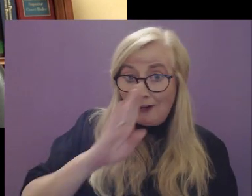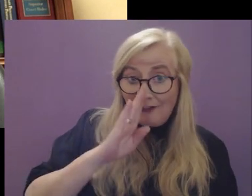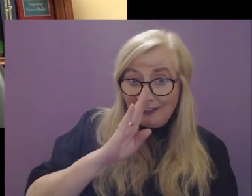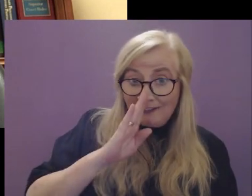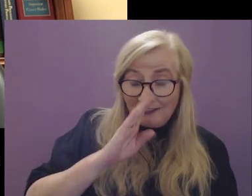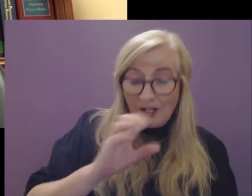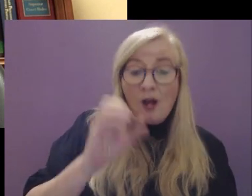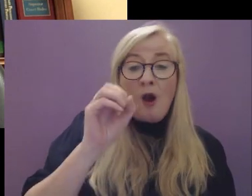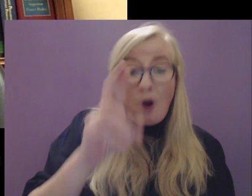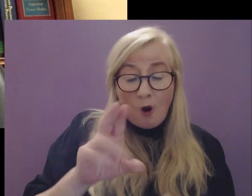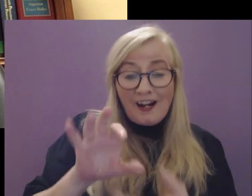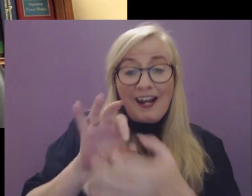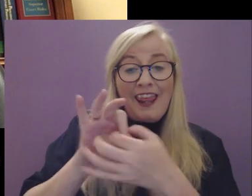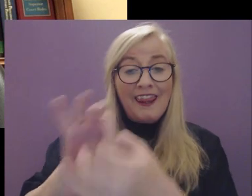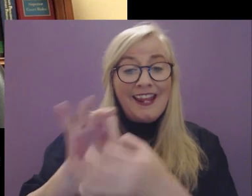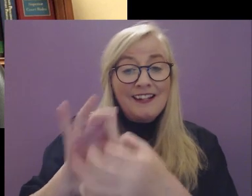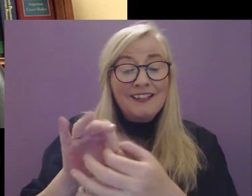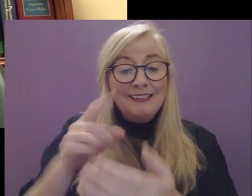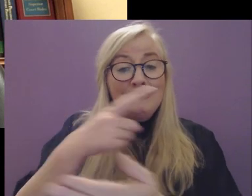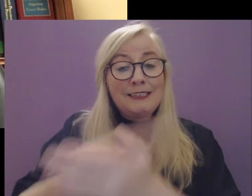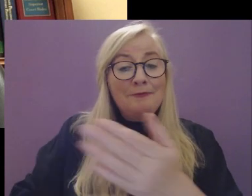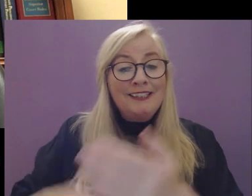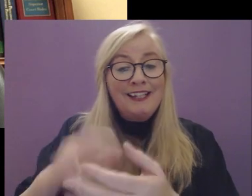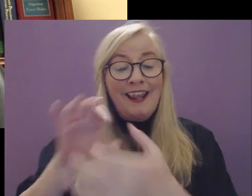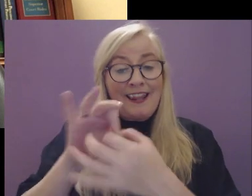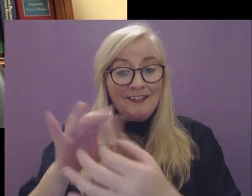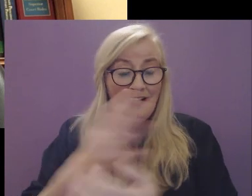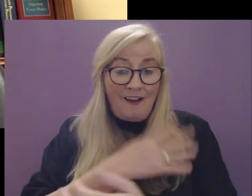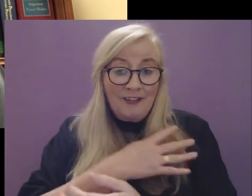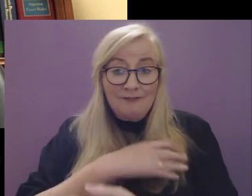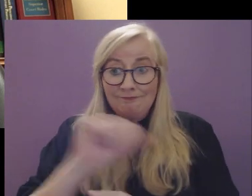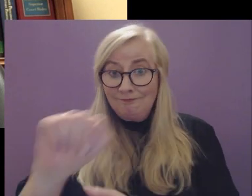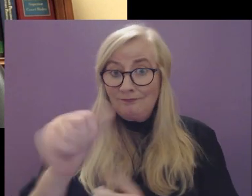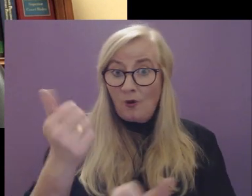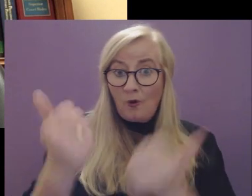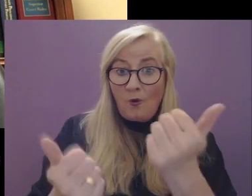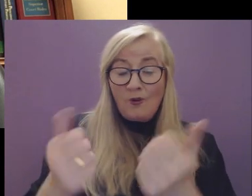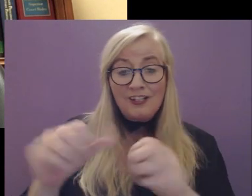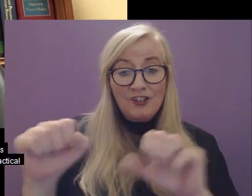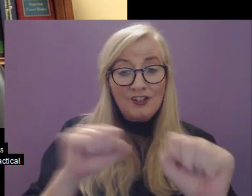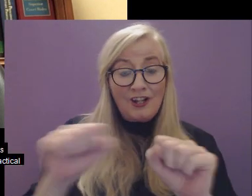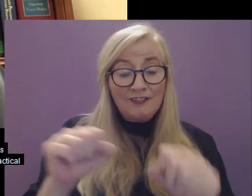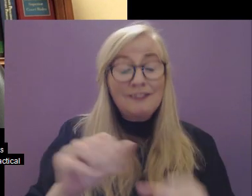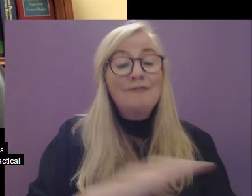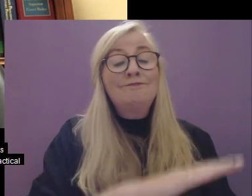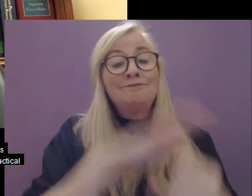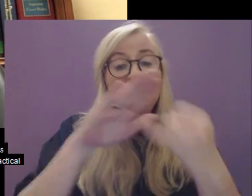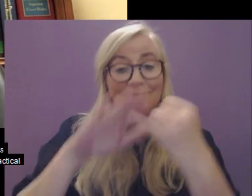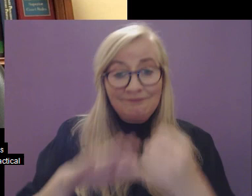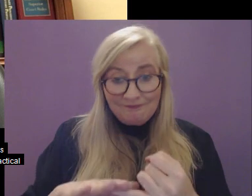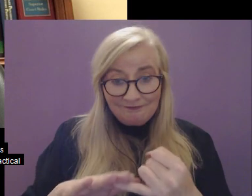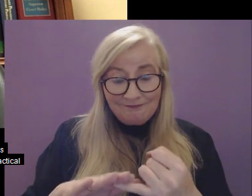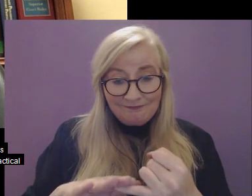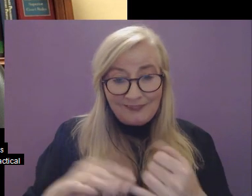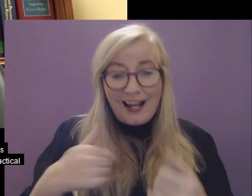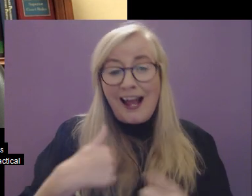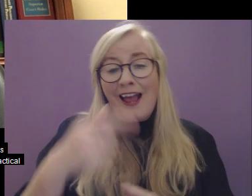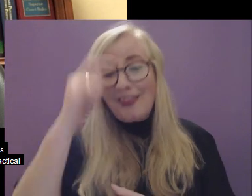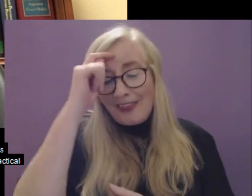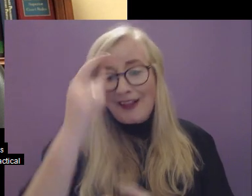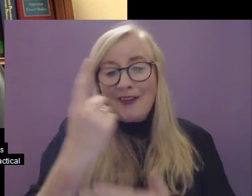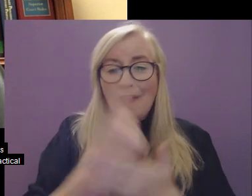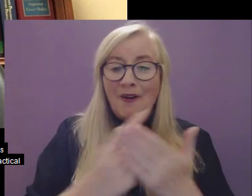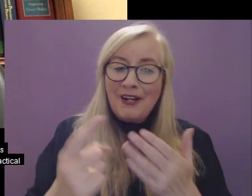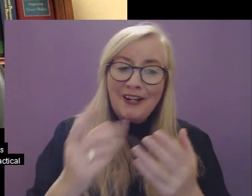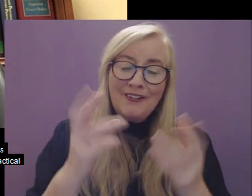or to the liaison disability officer of the court service. Finally, I think it is only appropriate